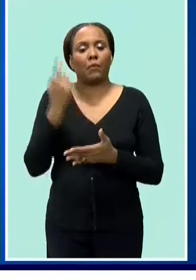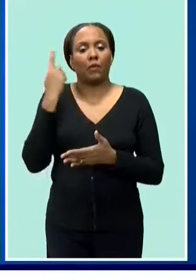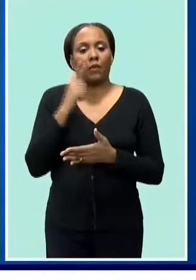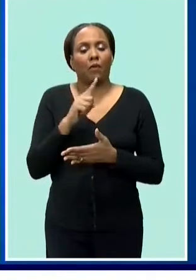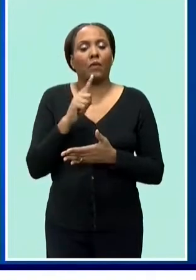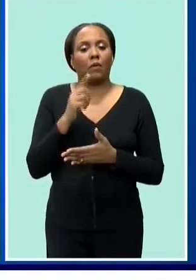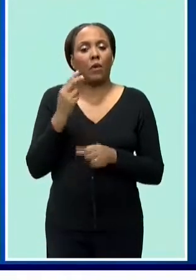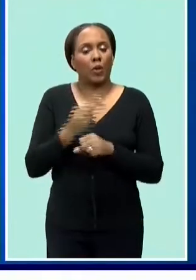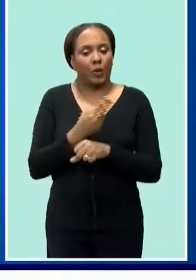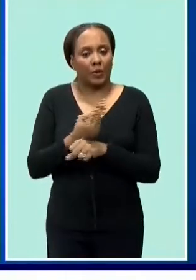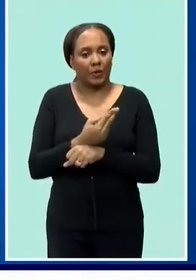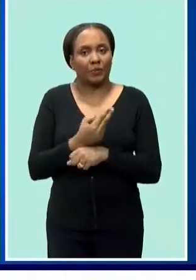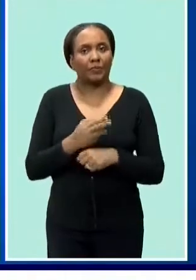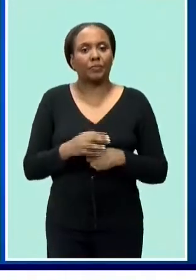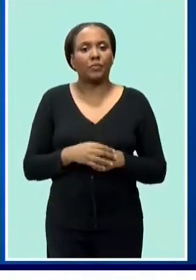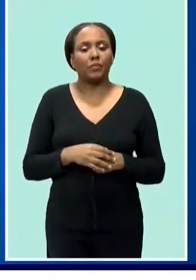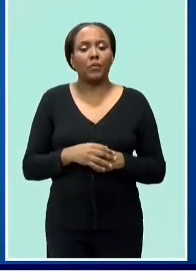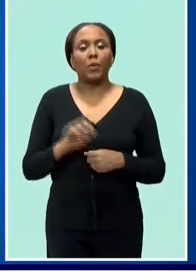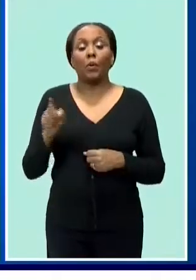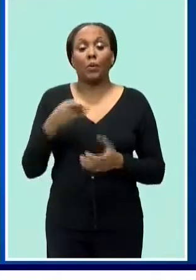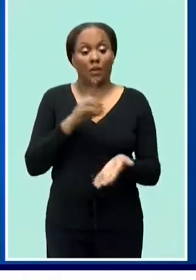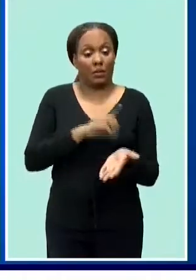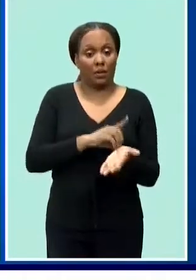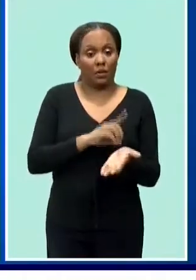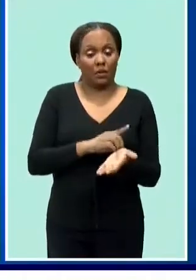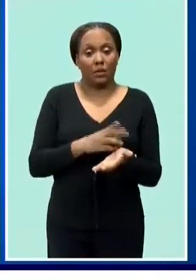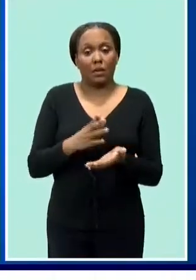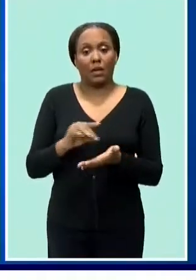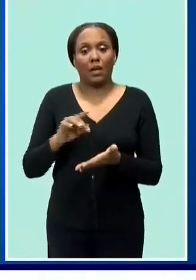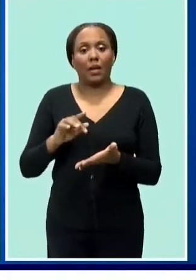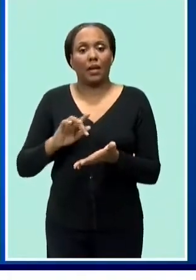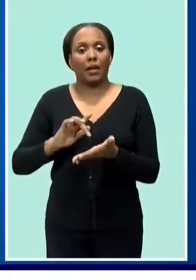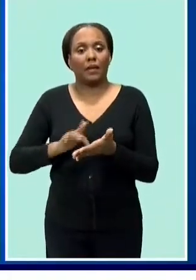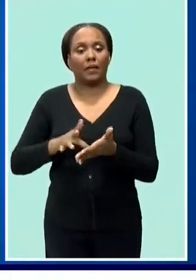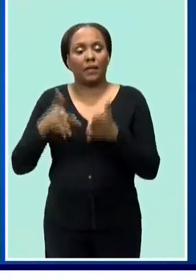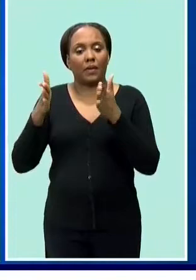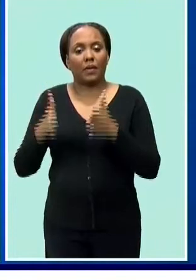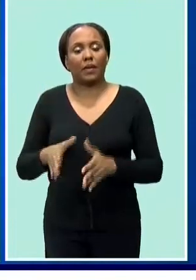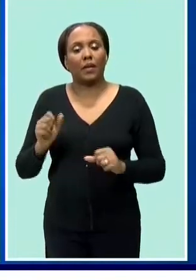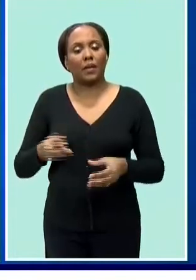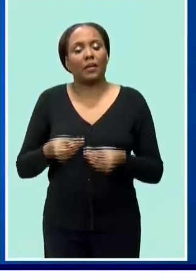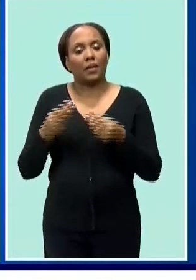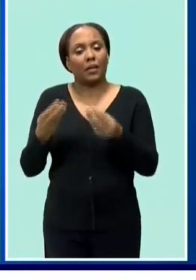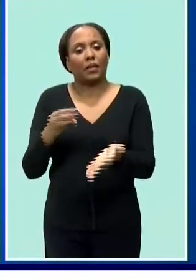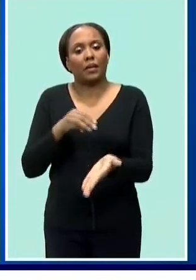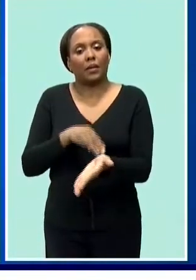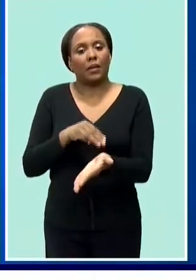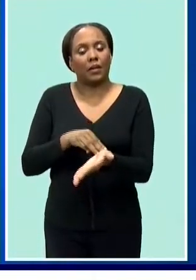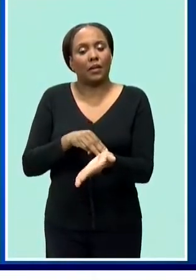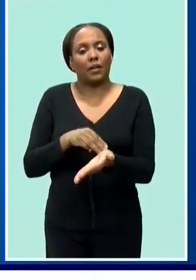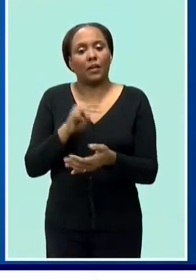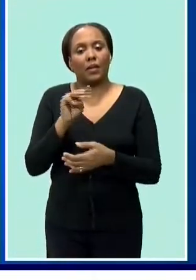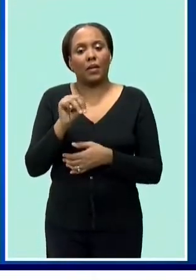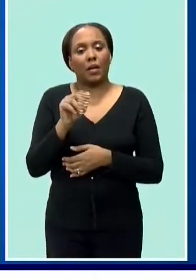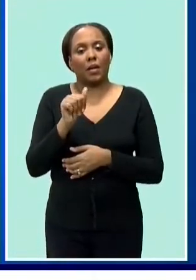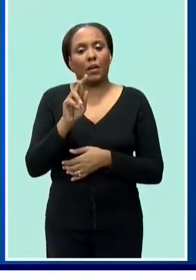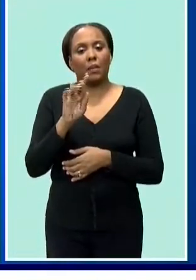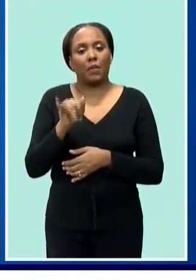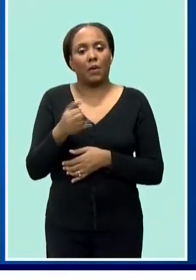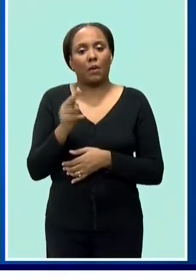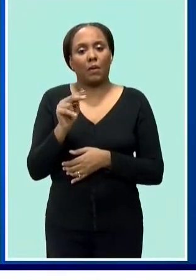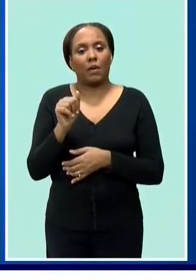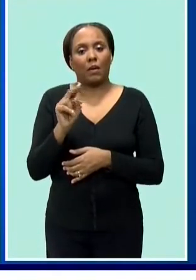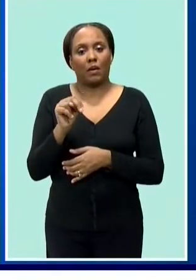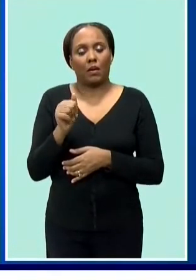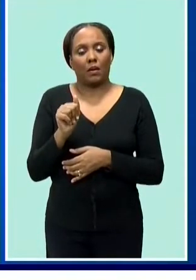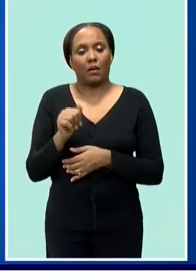dr connell says only trained doctors and pharmacists can prescribe and dispense medical marijuana in fact 150 of them